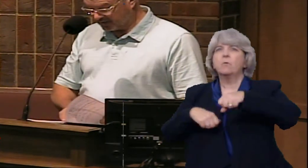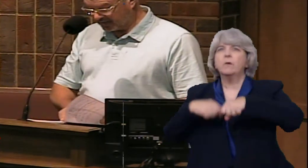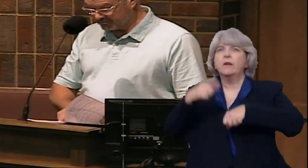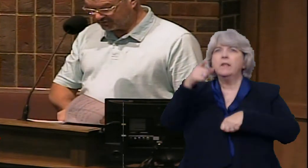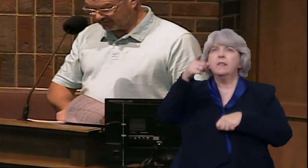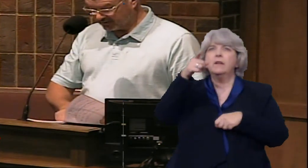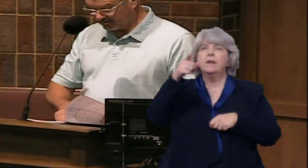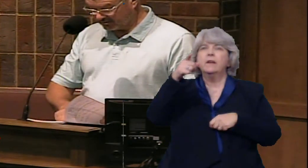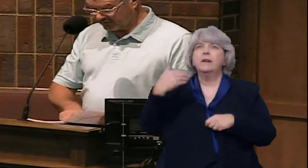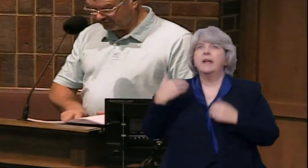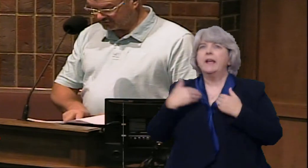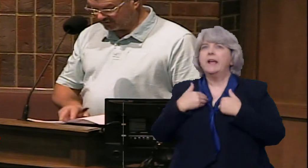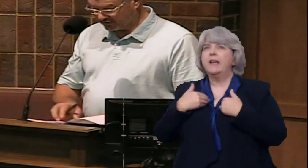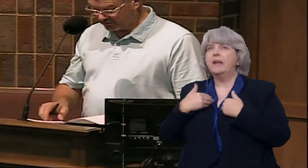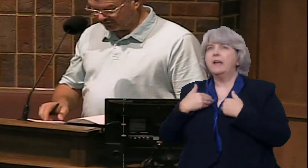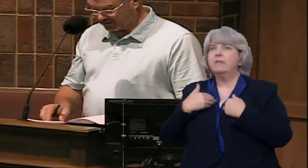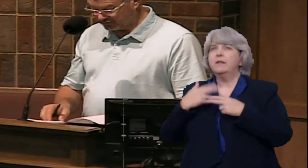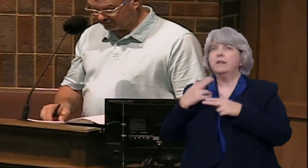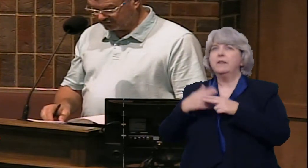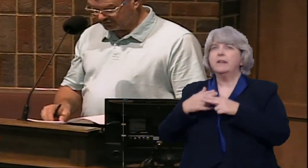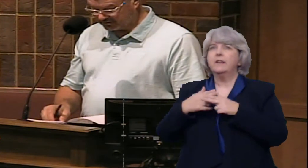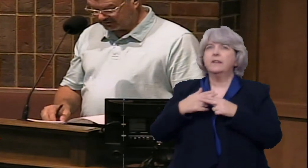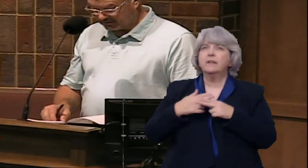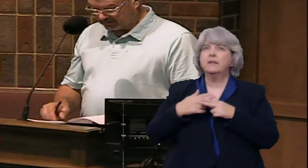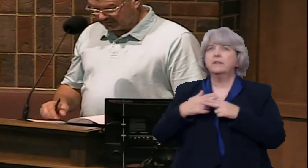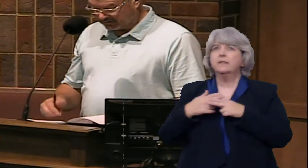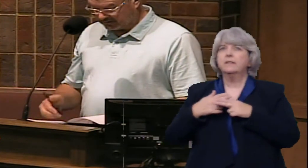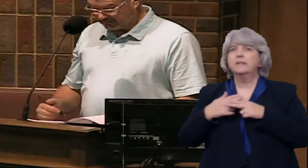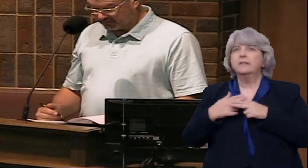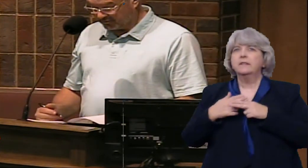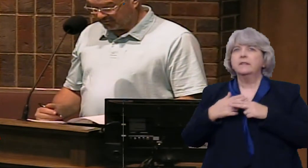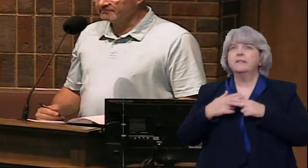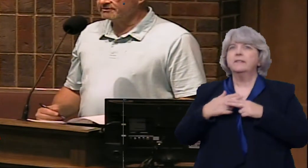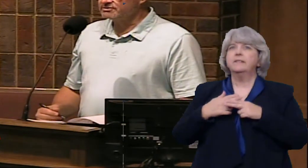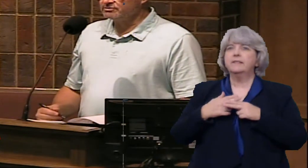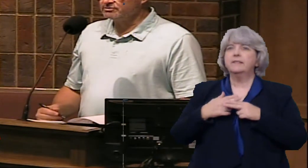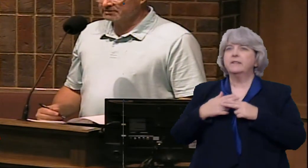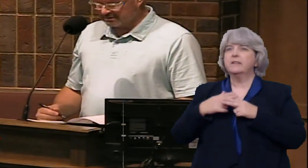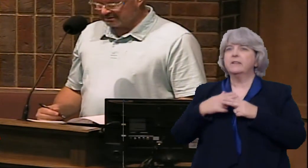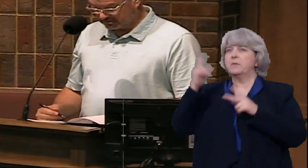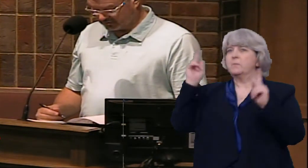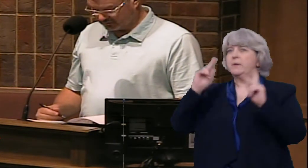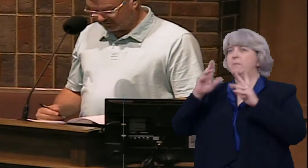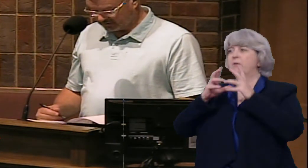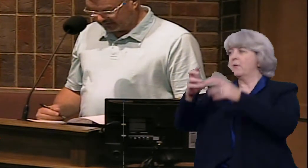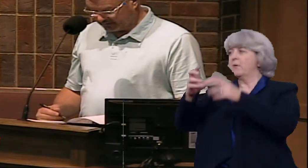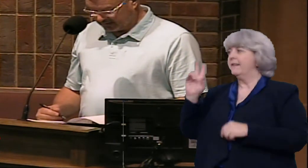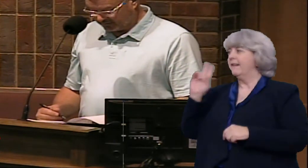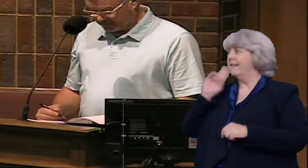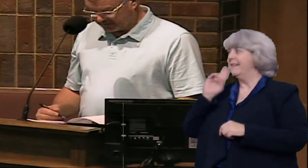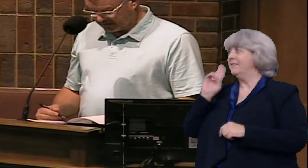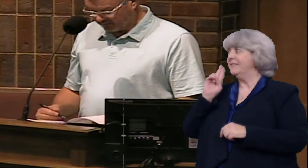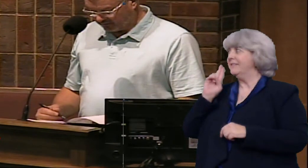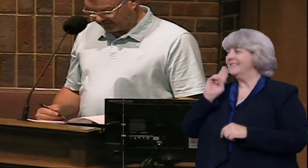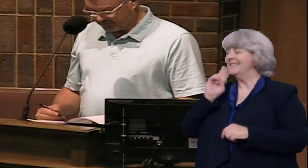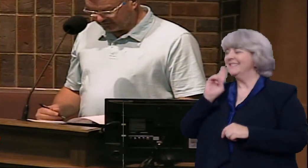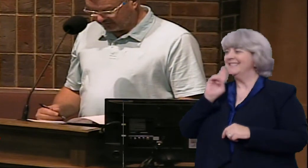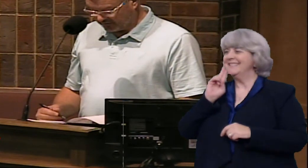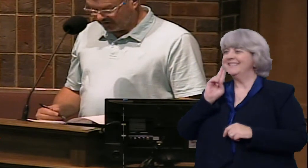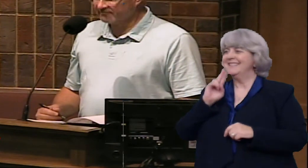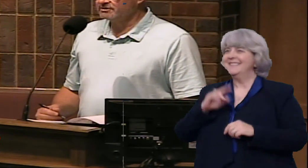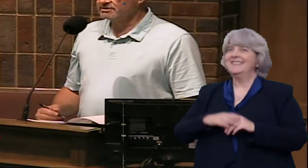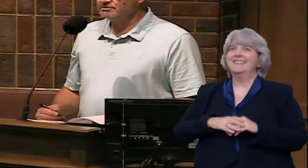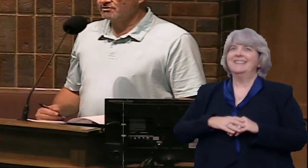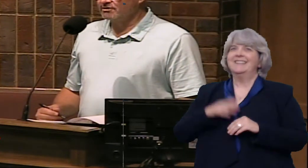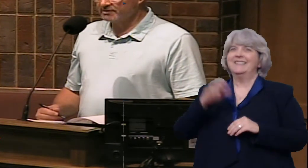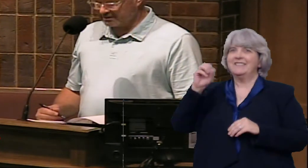still some names in there of those that are going to Honduras. They'll be leaving soon, so please take one of those if